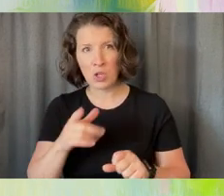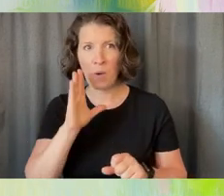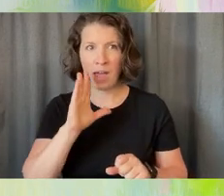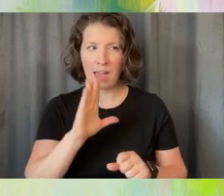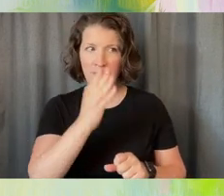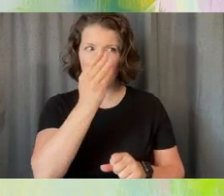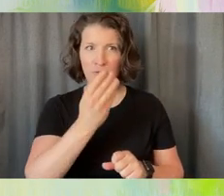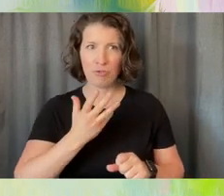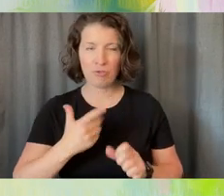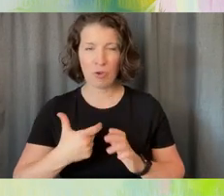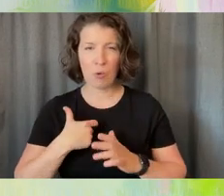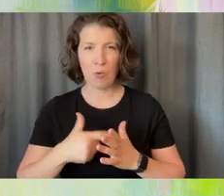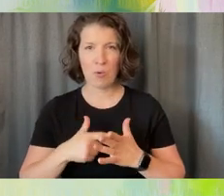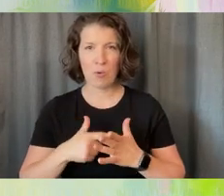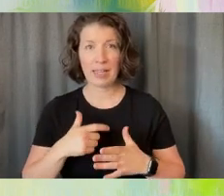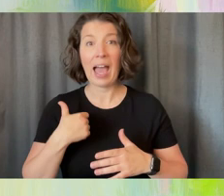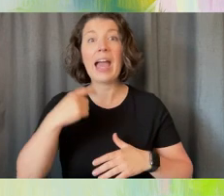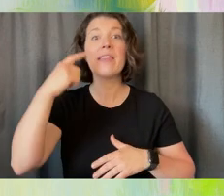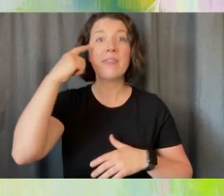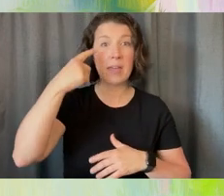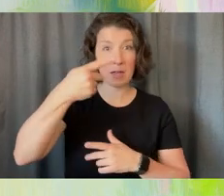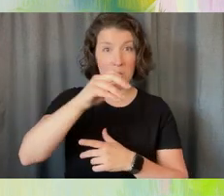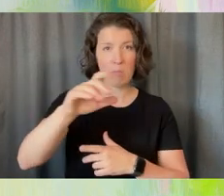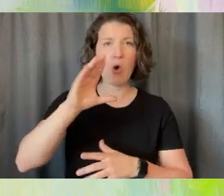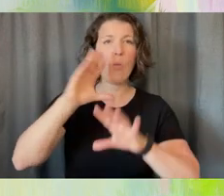I think we can close the poll and see the results.